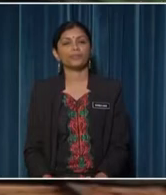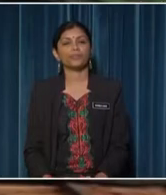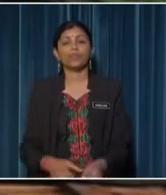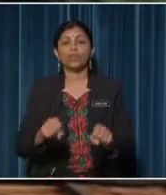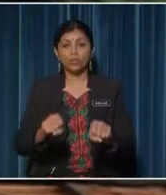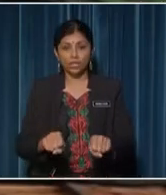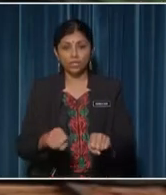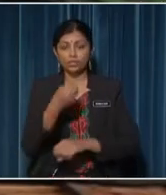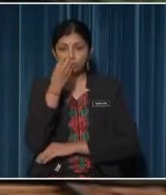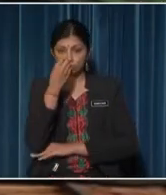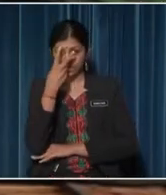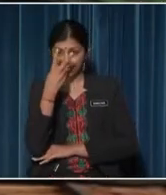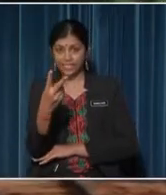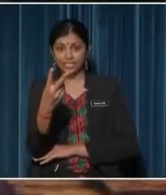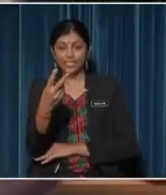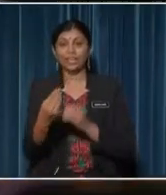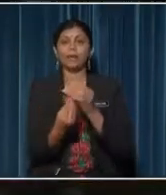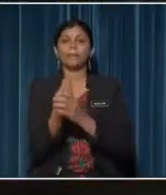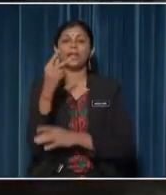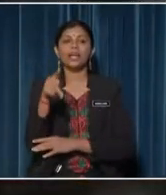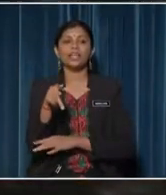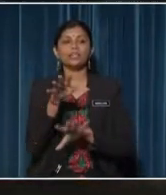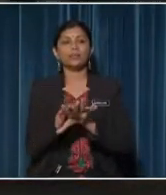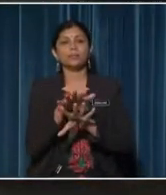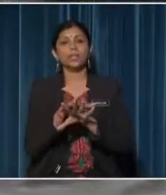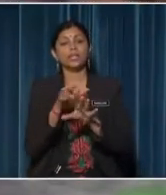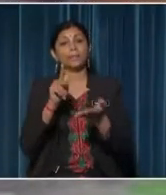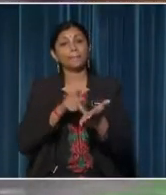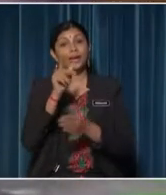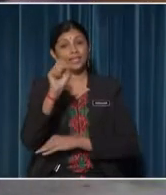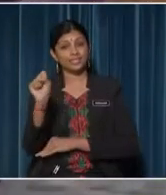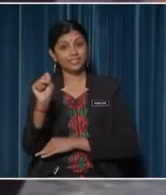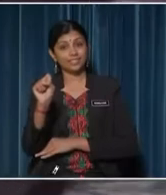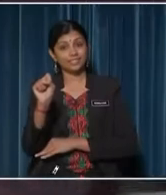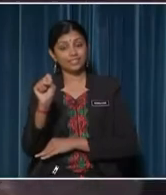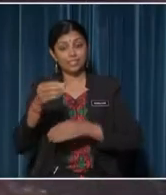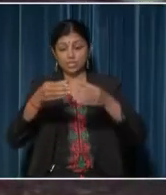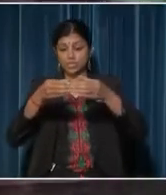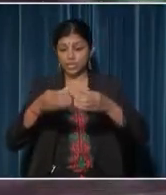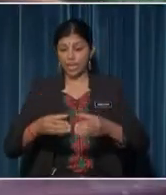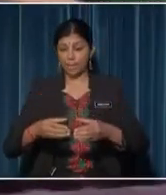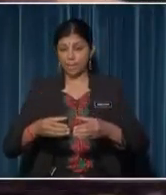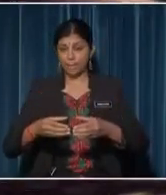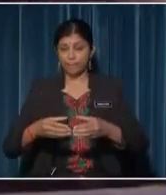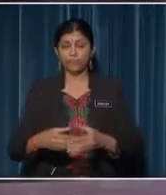can also see that a plant has many parts It has a stem